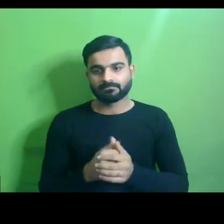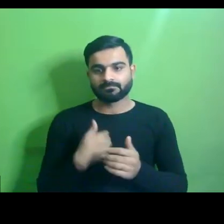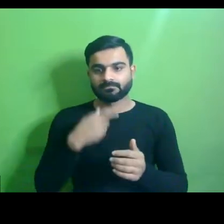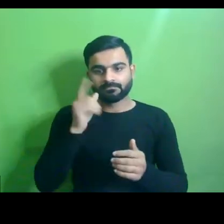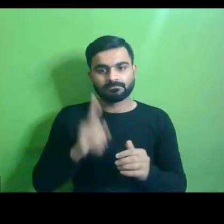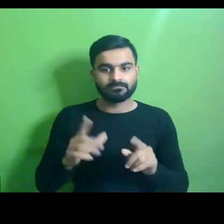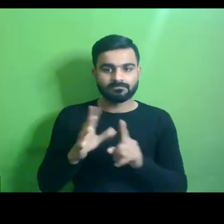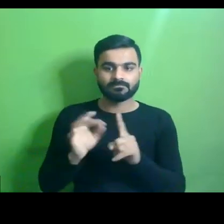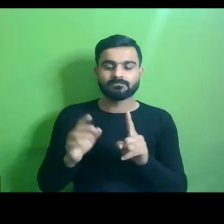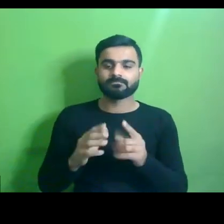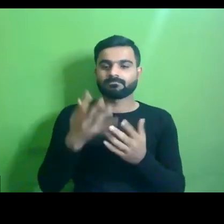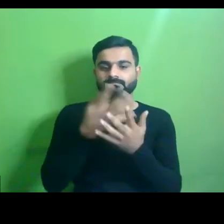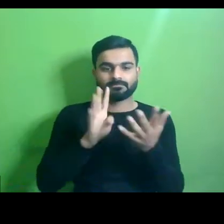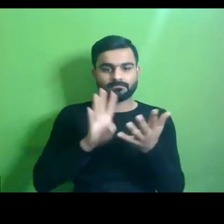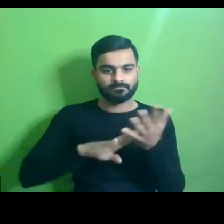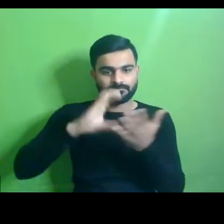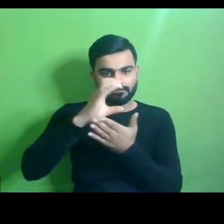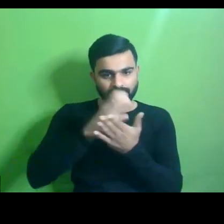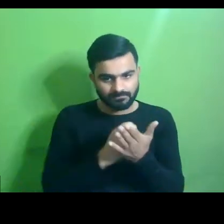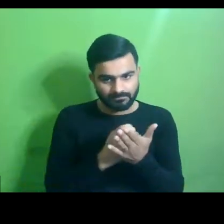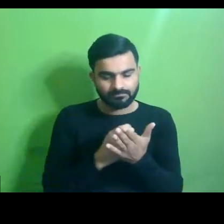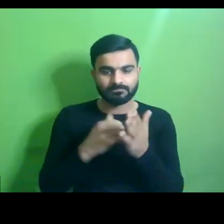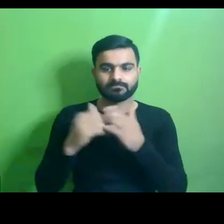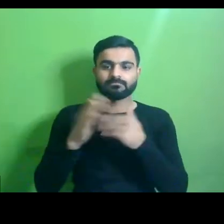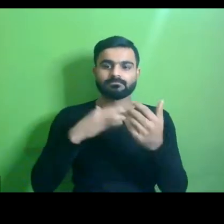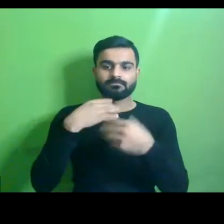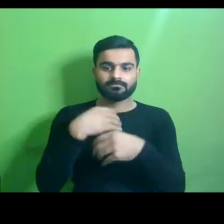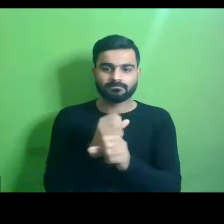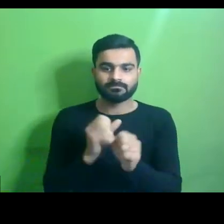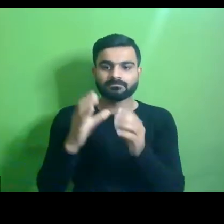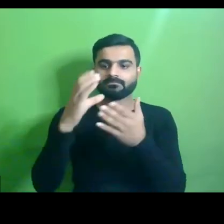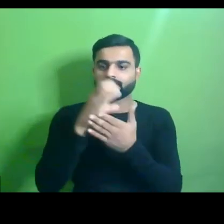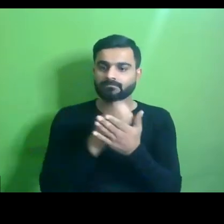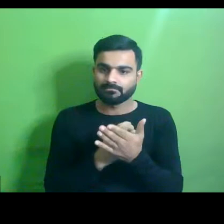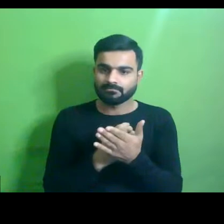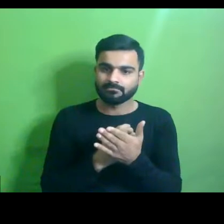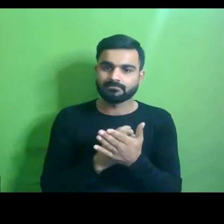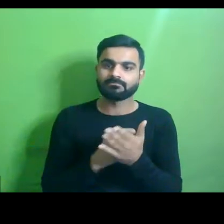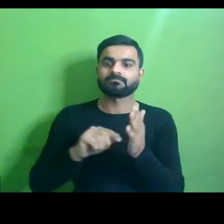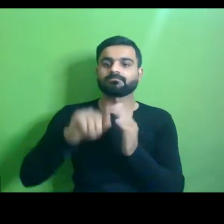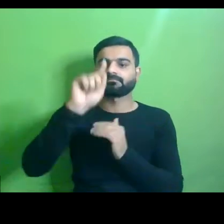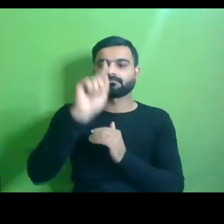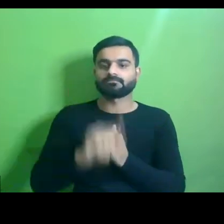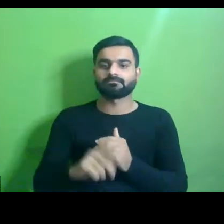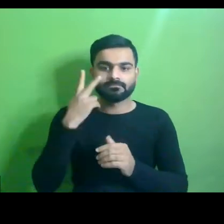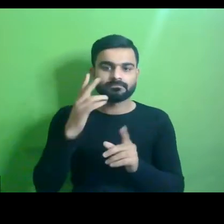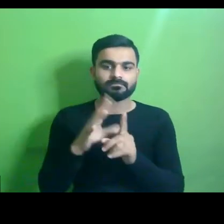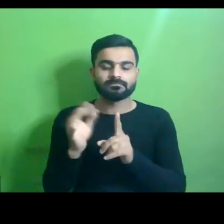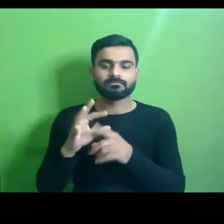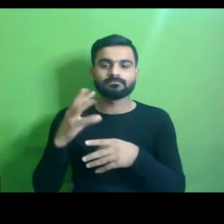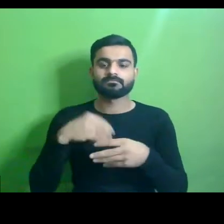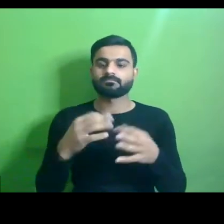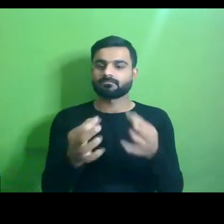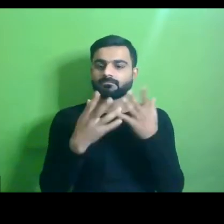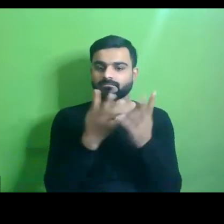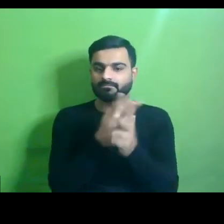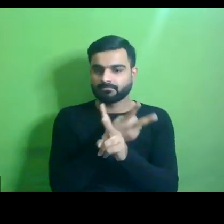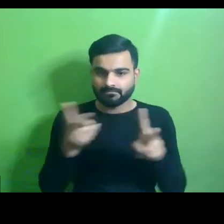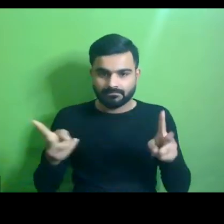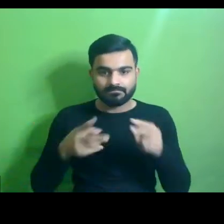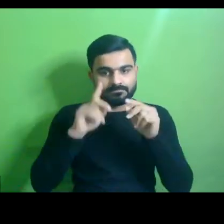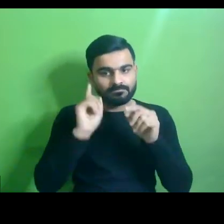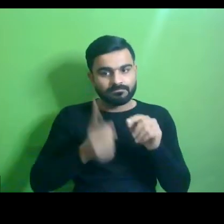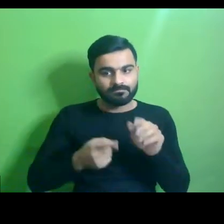curriculums as part of architectural courses or the guidelines that need to be issued or the specifications that we need to